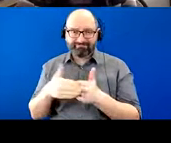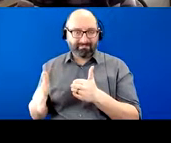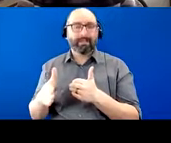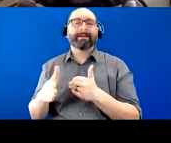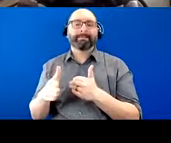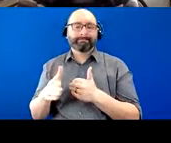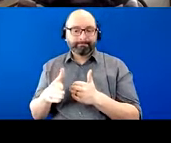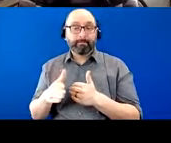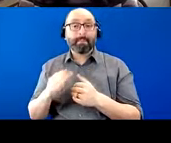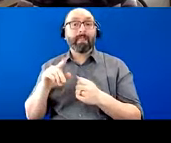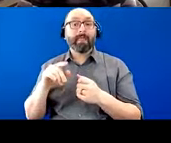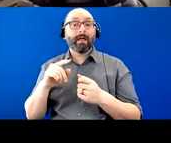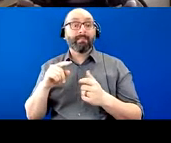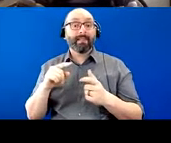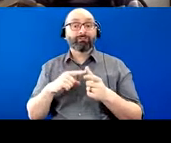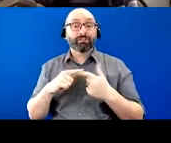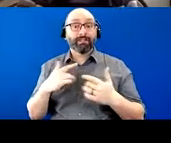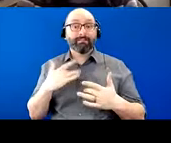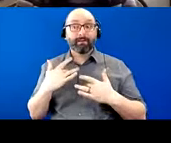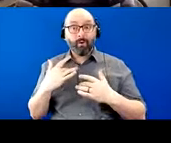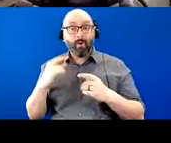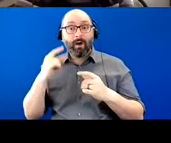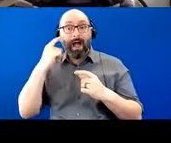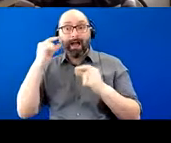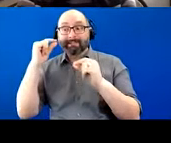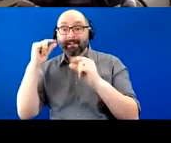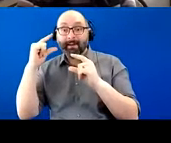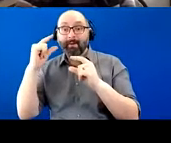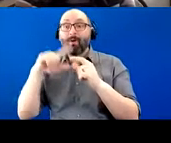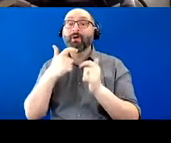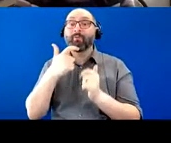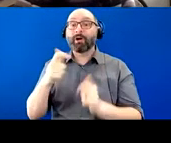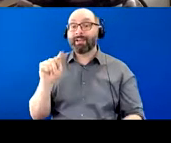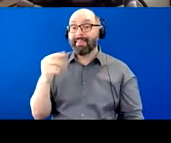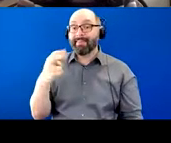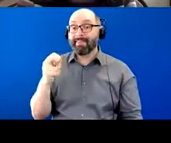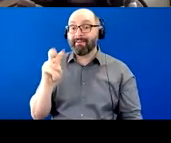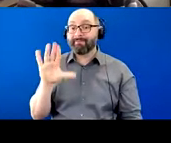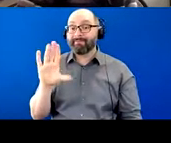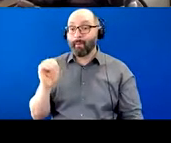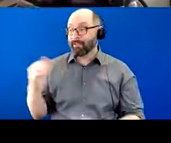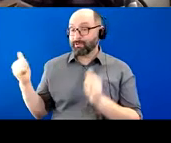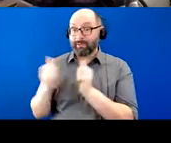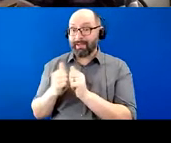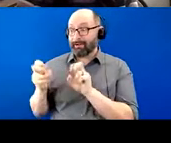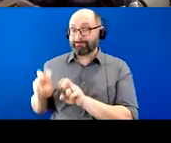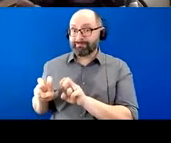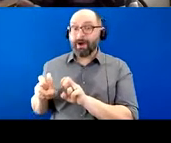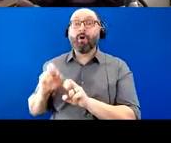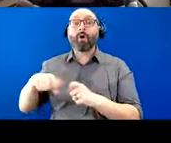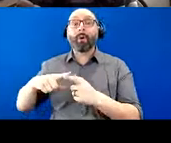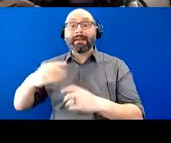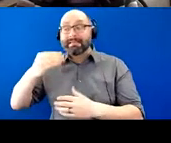when his eyes lit up and they watched their favorite show, the voice together, um, or when he'd eat a full meal. Um,